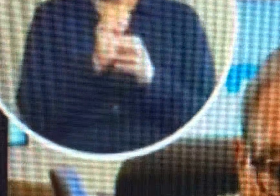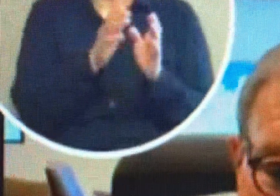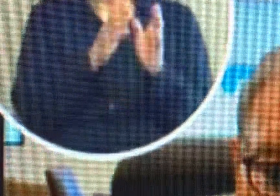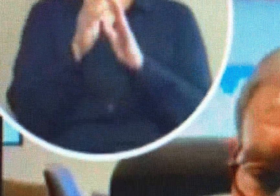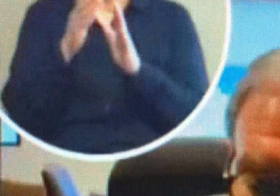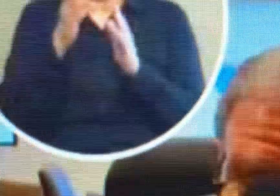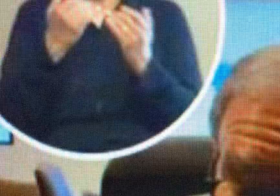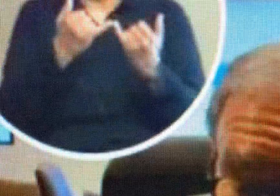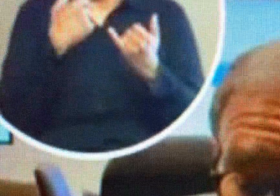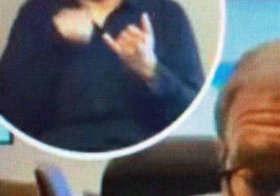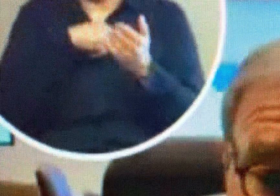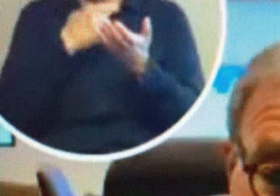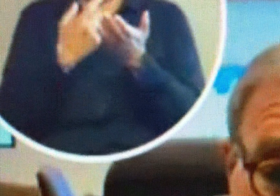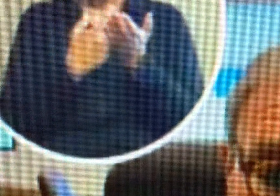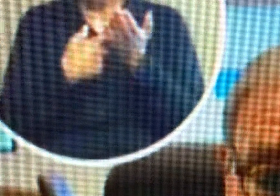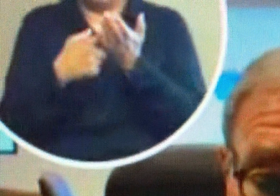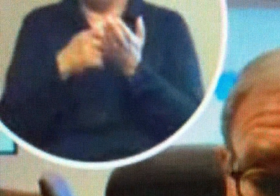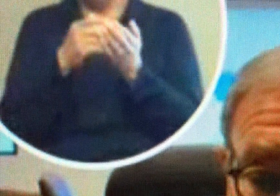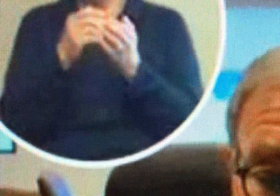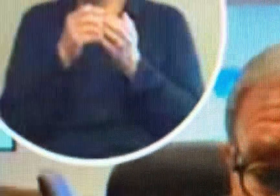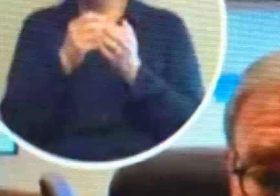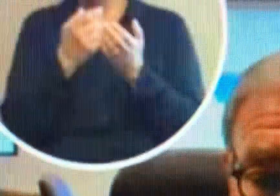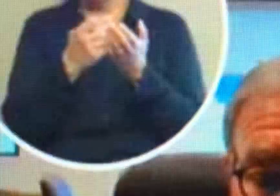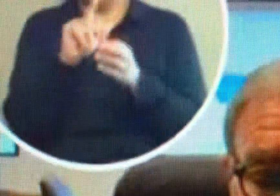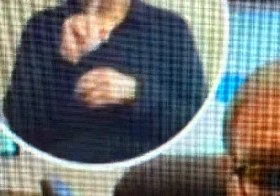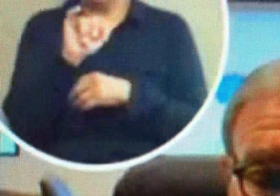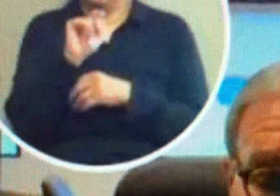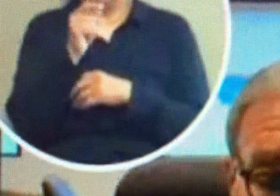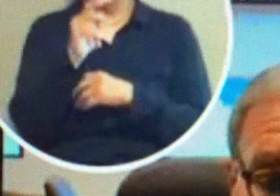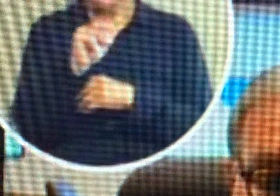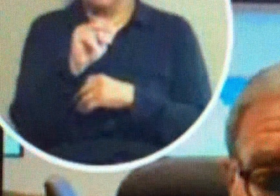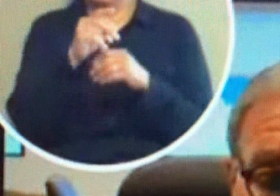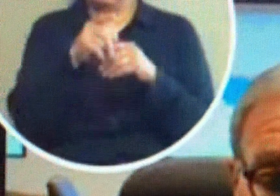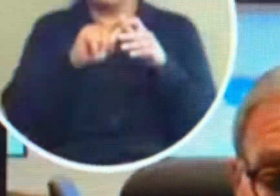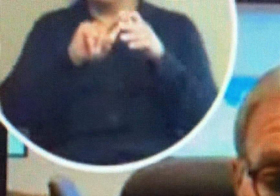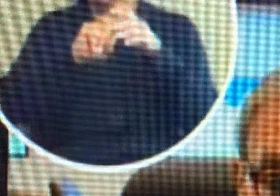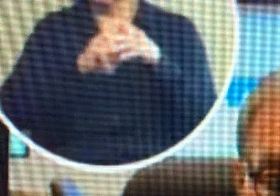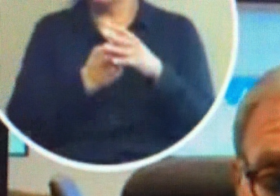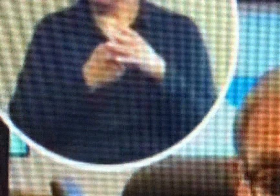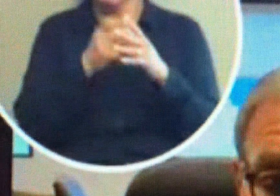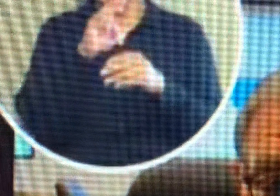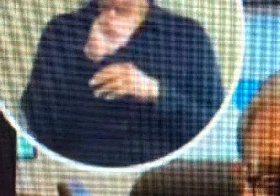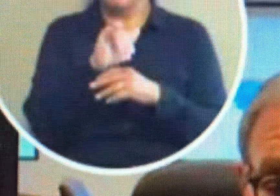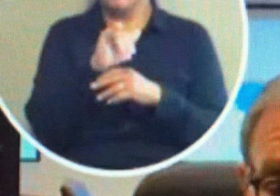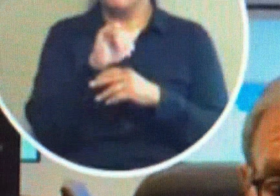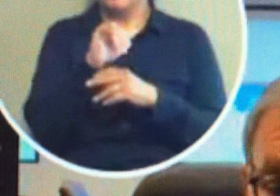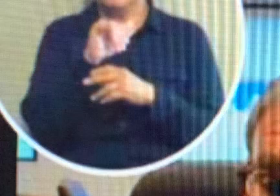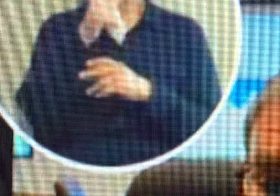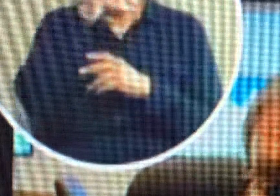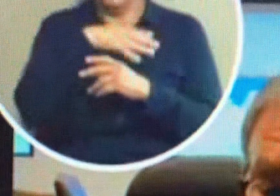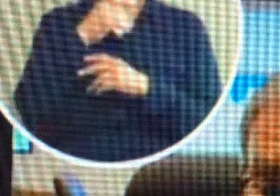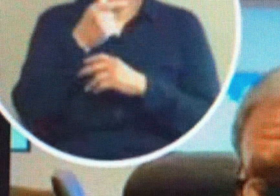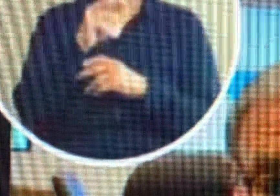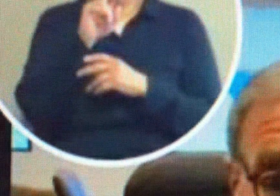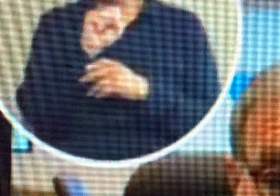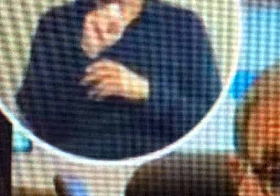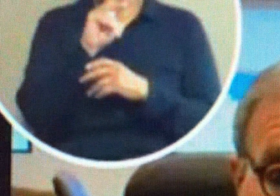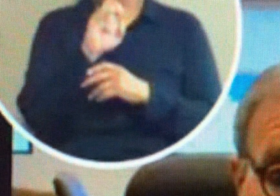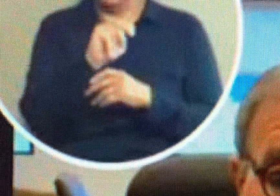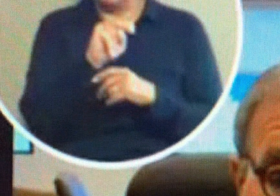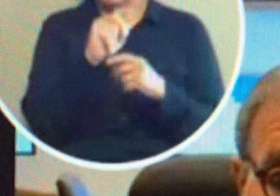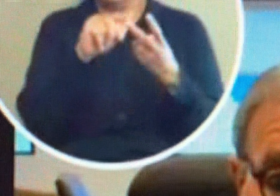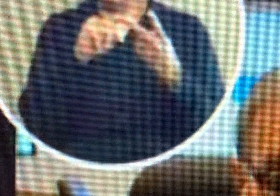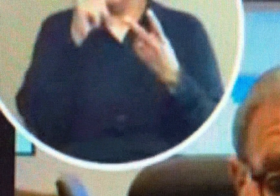We're dealing with the aftermath of that. The litigation was initiated by Mr. Grossman and Mr. Bryan.